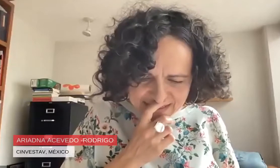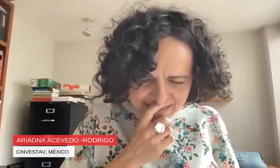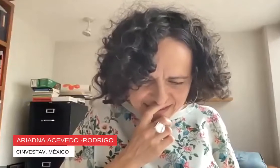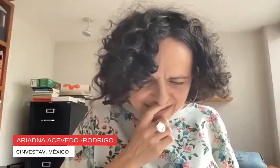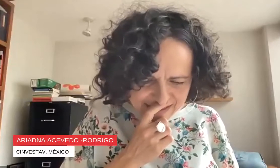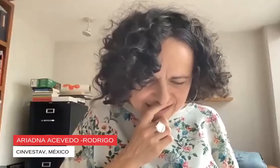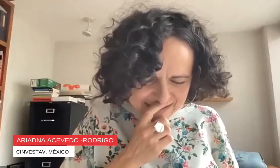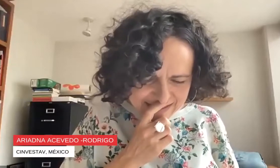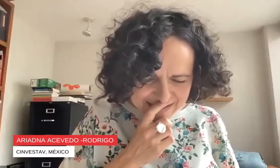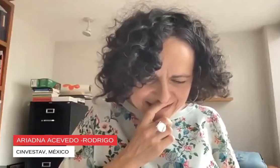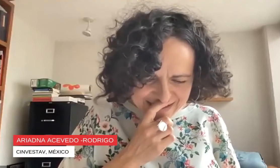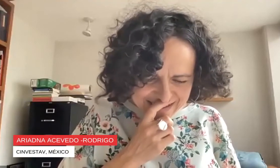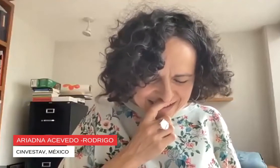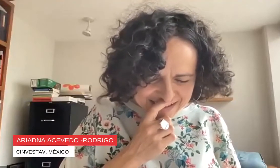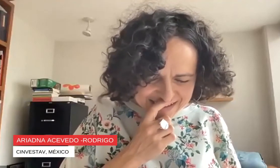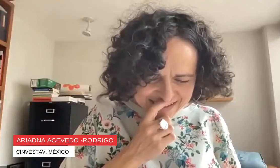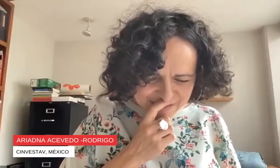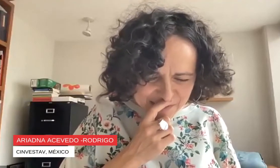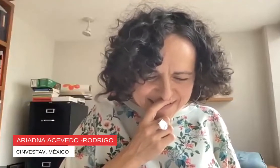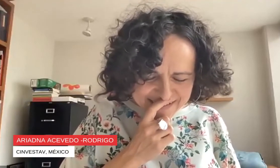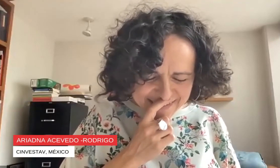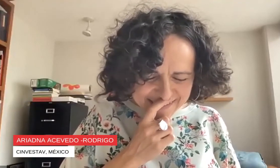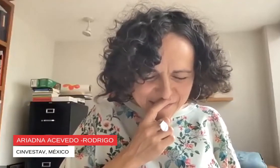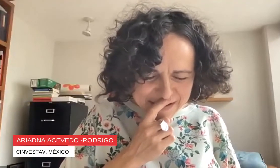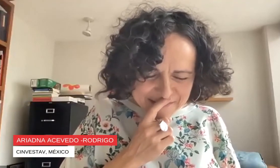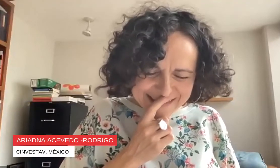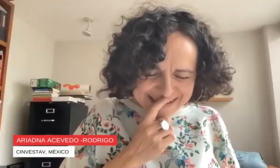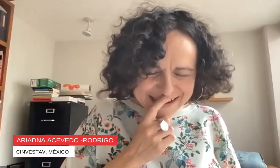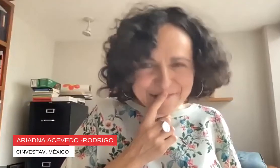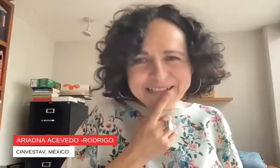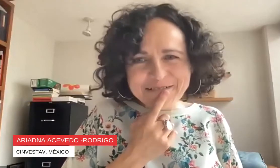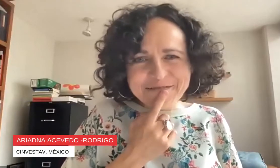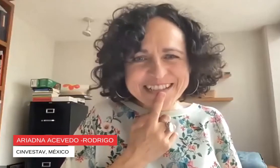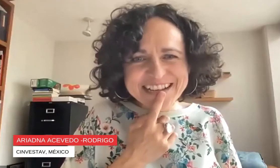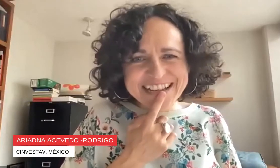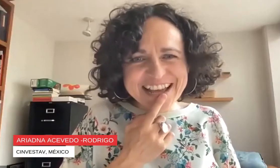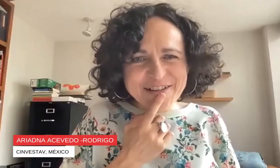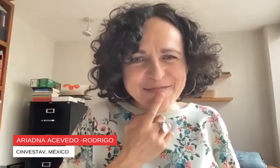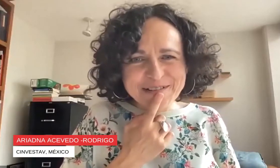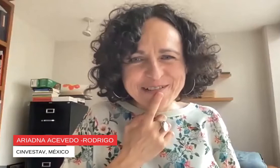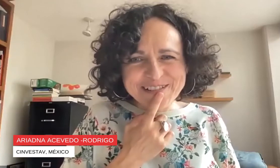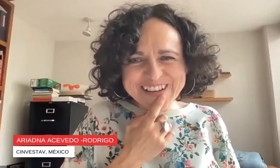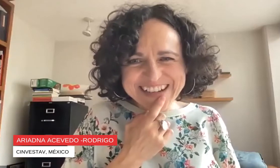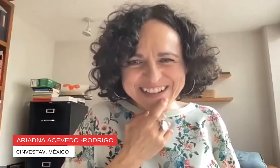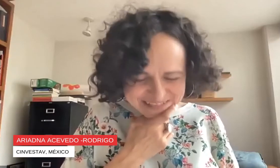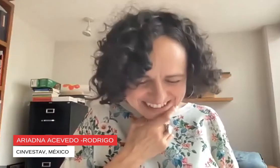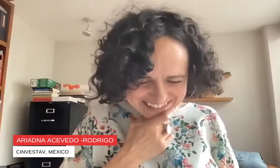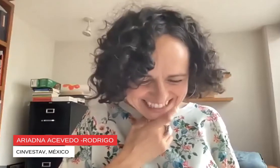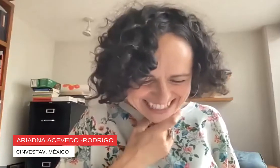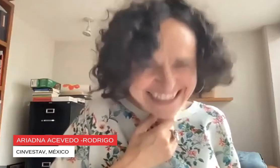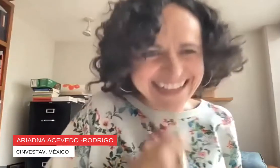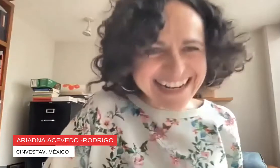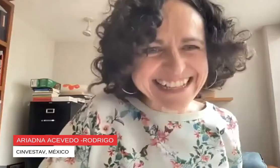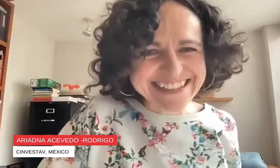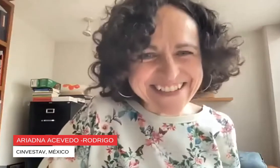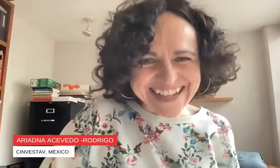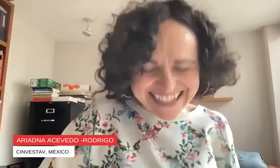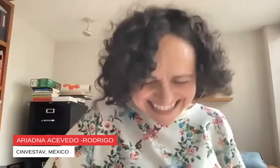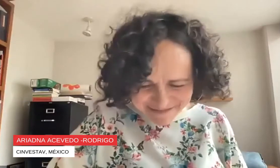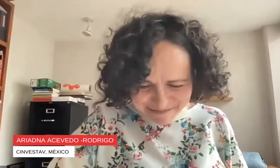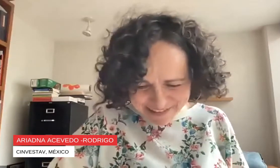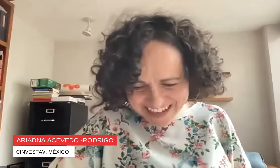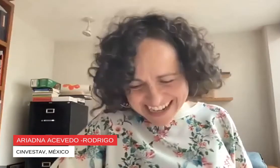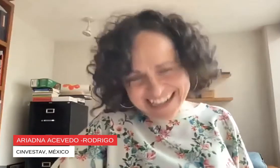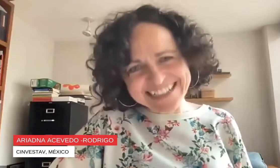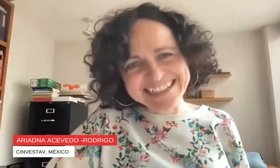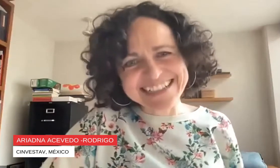Okay, I'm going to answer the most technical and specific questions. I'm going to cheat. I'm going to leave the most complicated